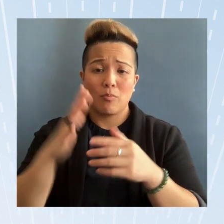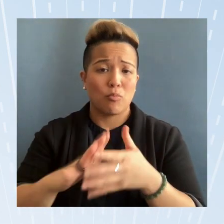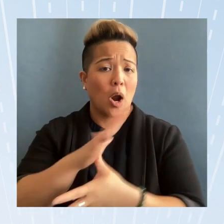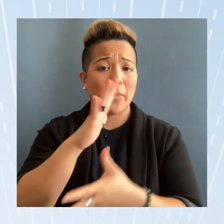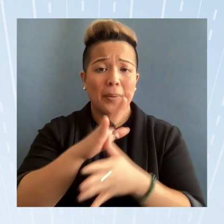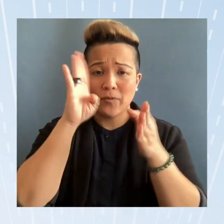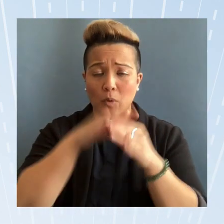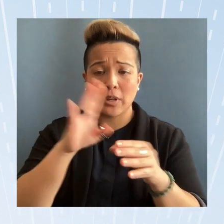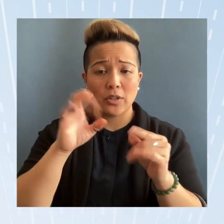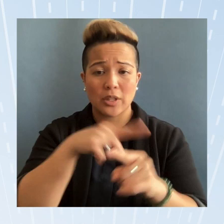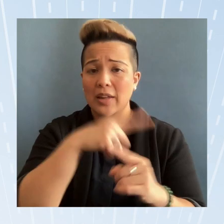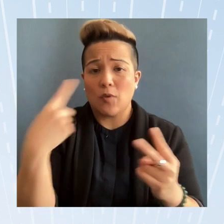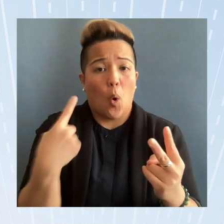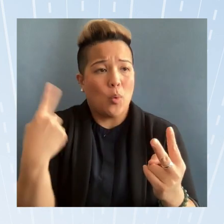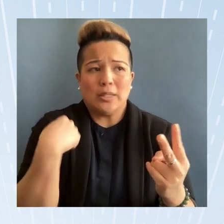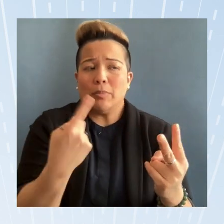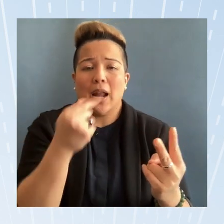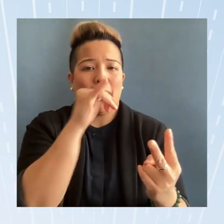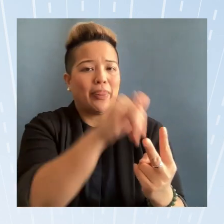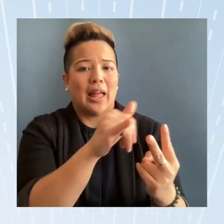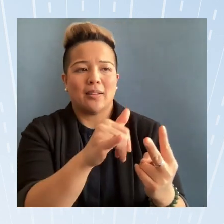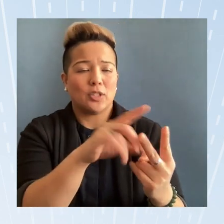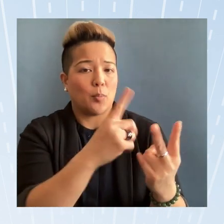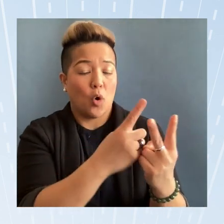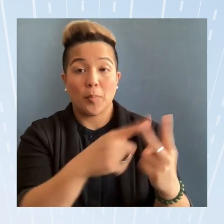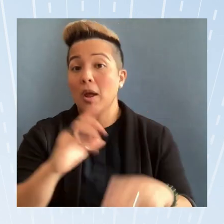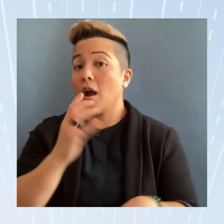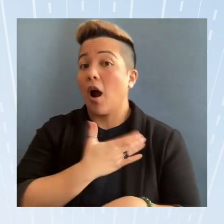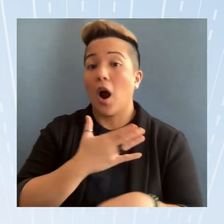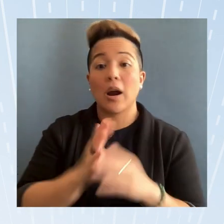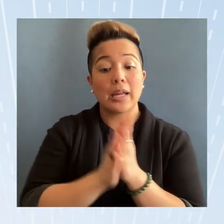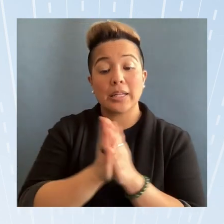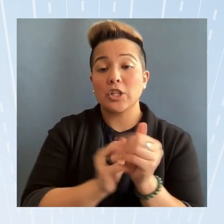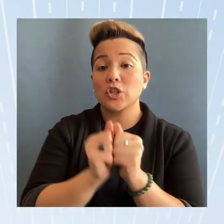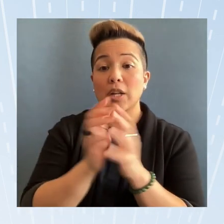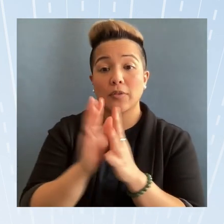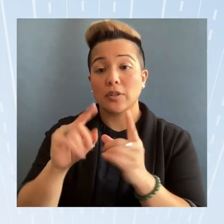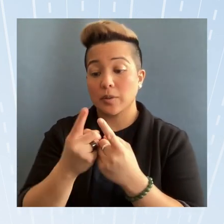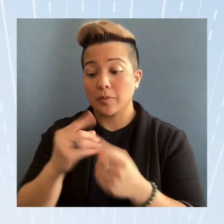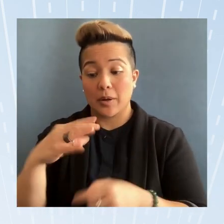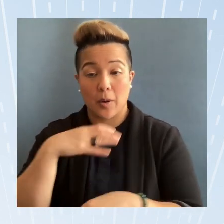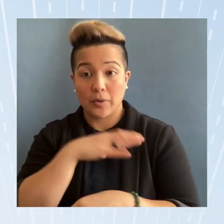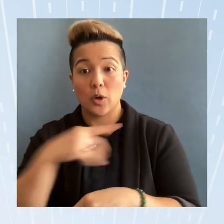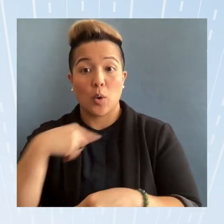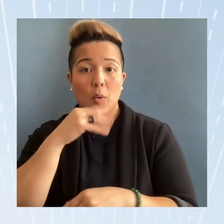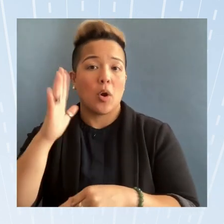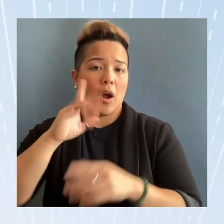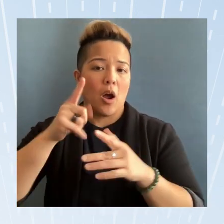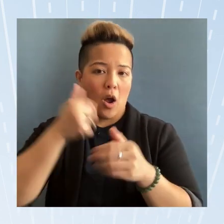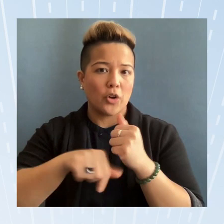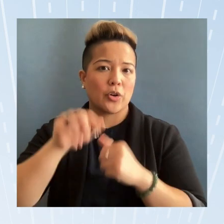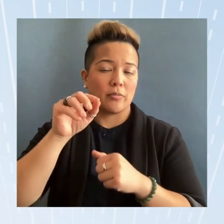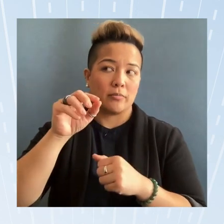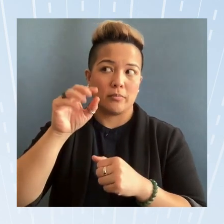always been at that department our initiative and commission were at the department of education under Obama for eight years and then we move